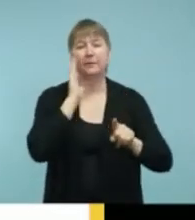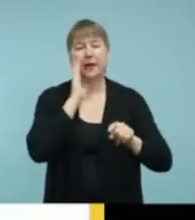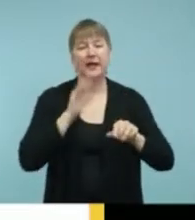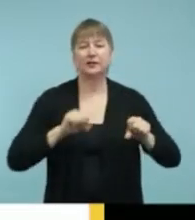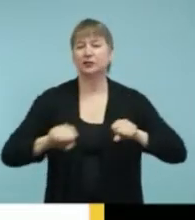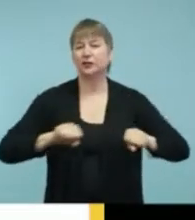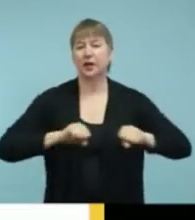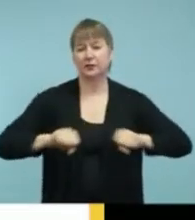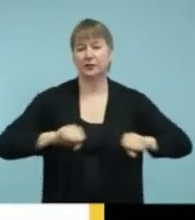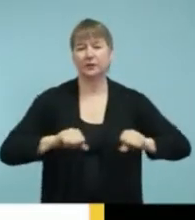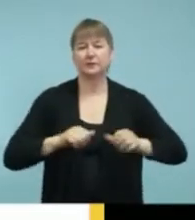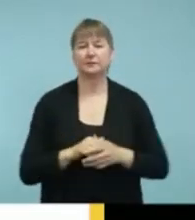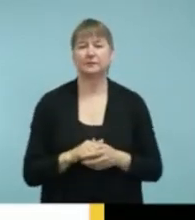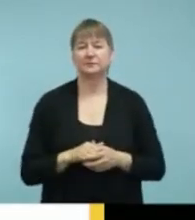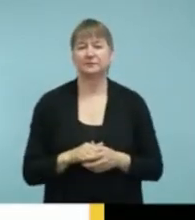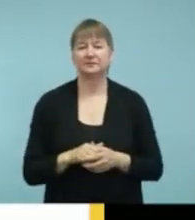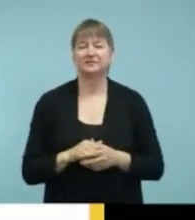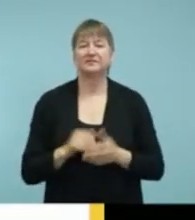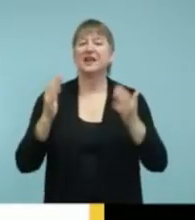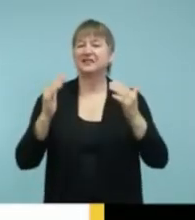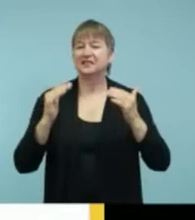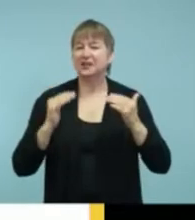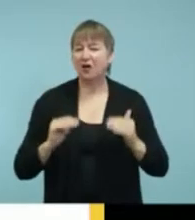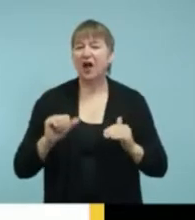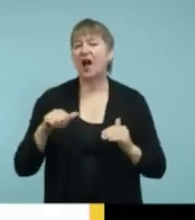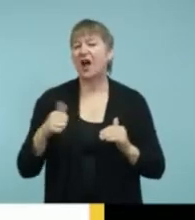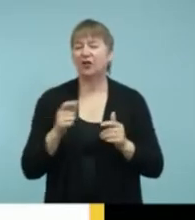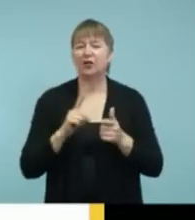alarms, again, may not be as effective.